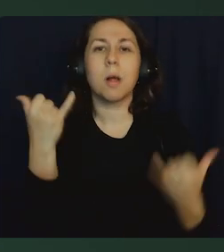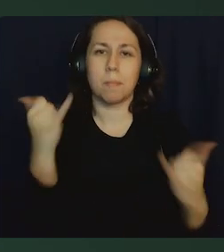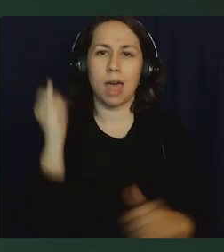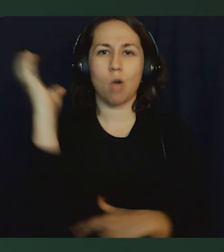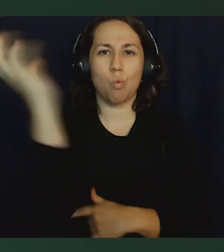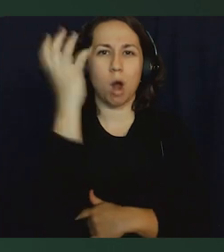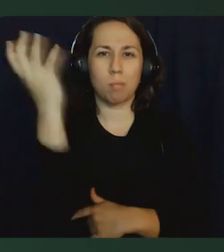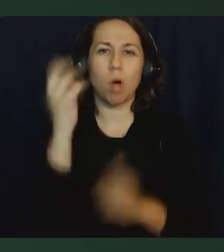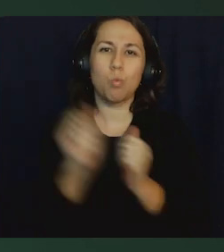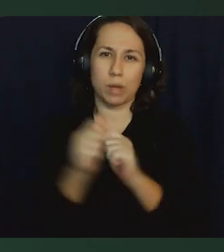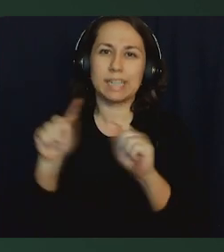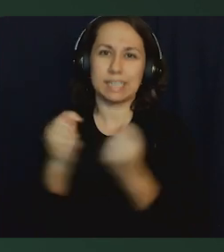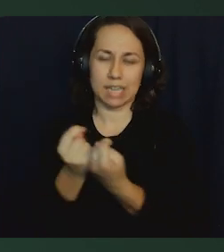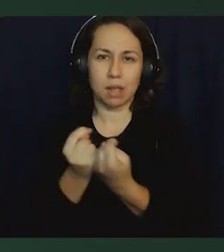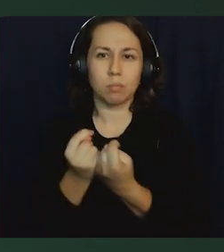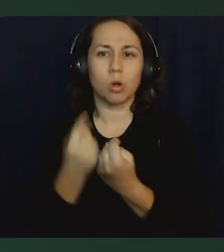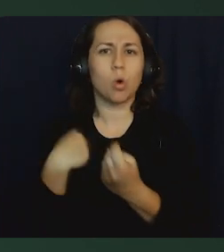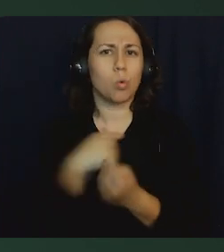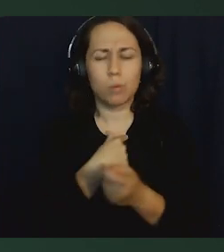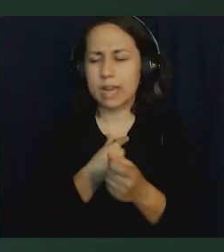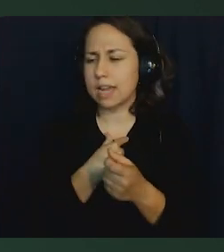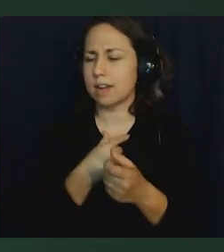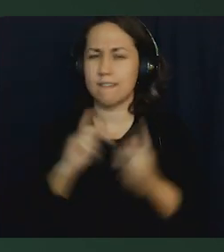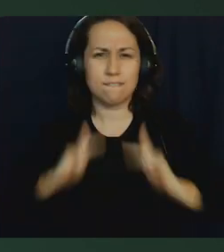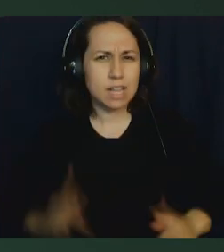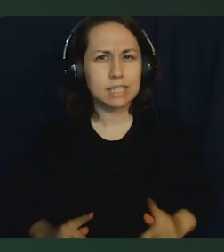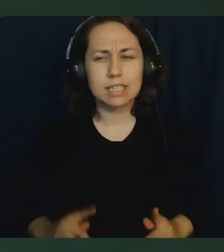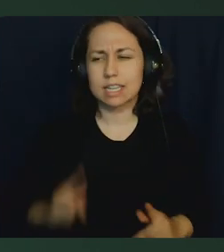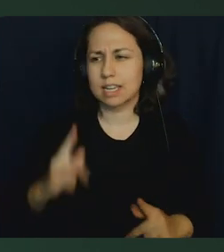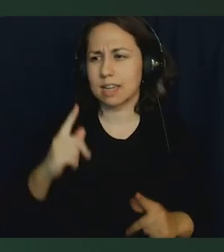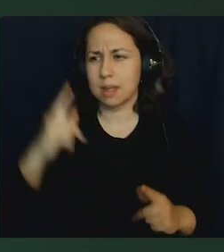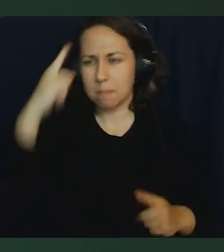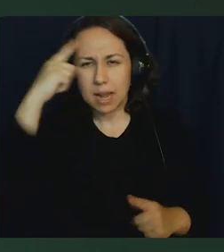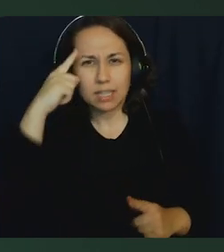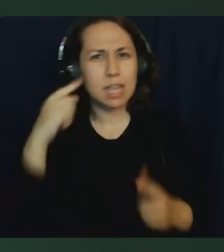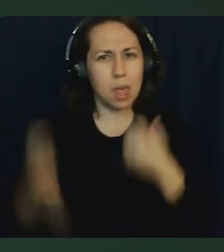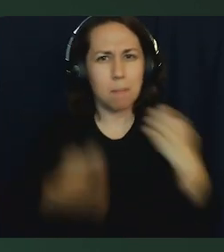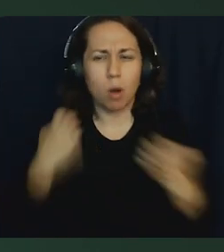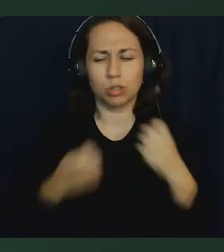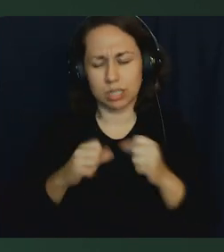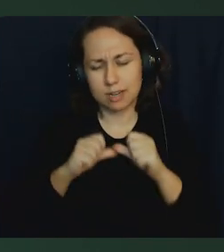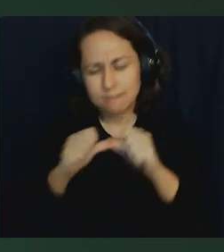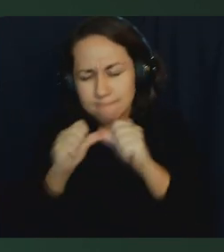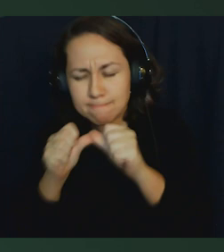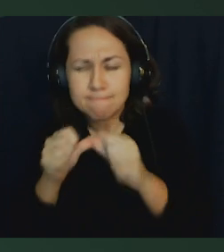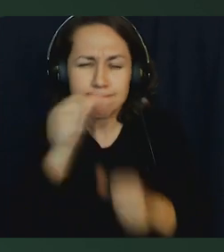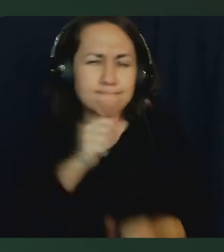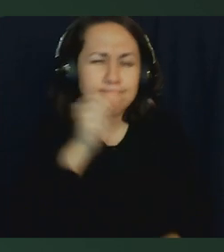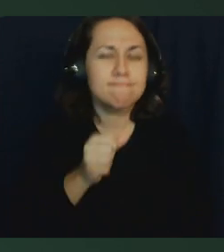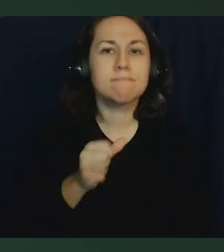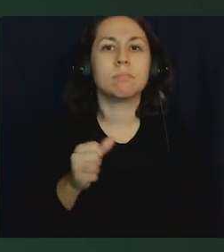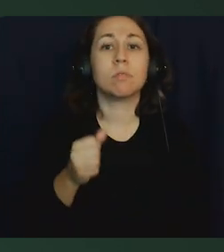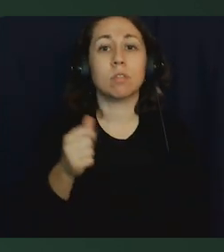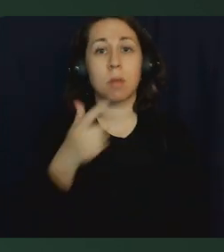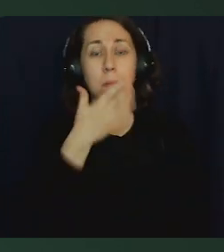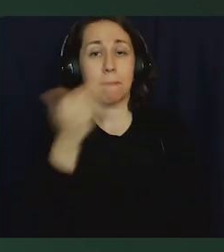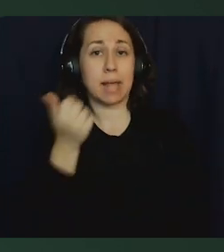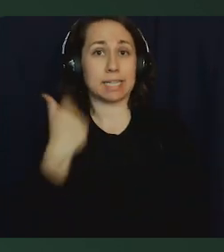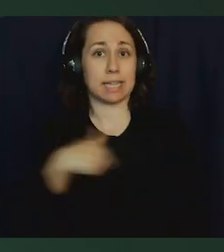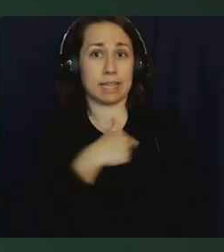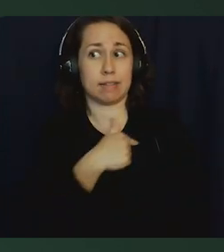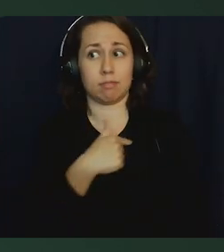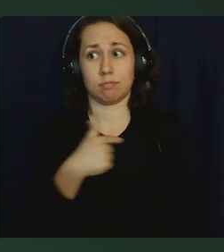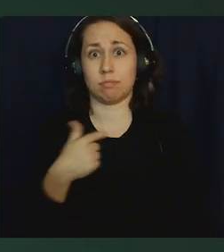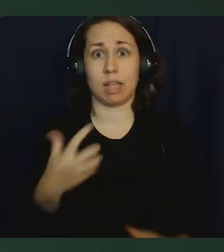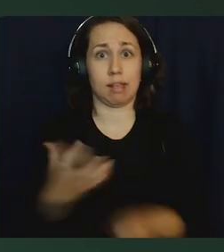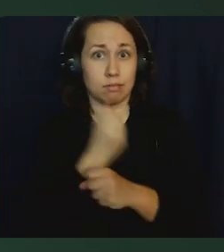water polo with my teammates, pushing ourselves to the max physically, mentally, and emotionally. One of the best things I've gained from high school in the